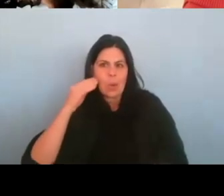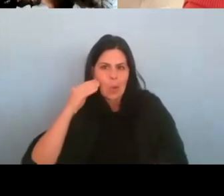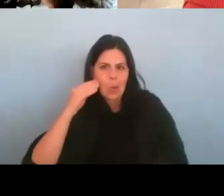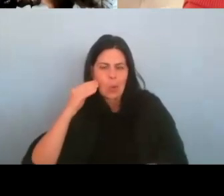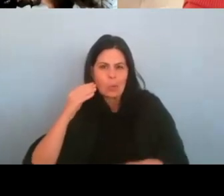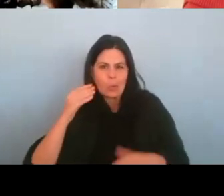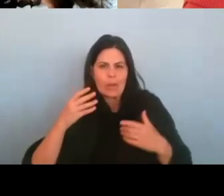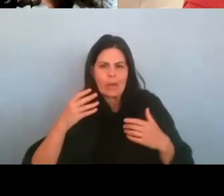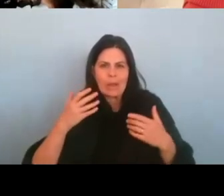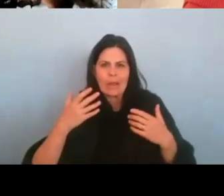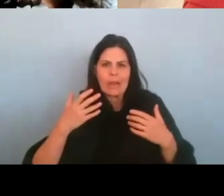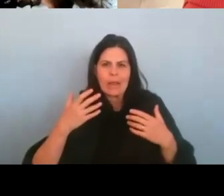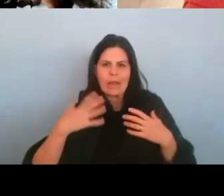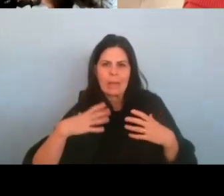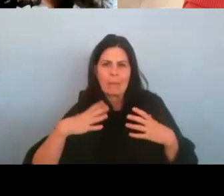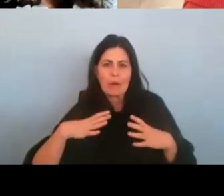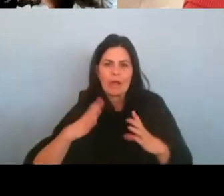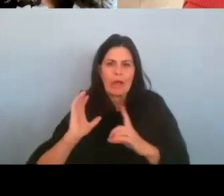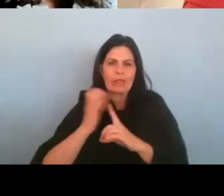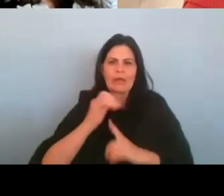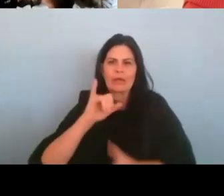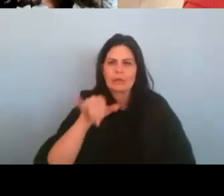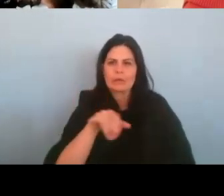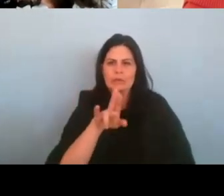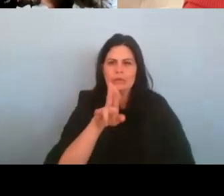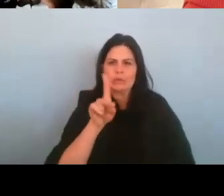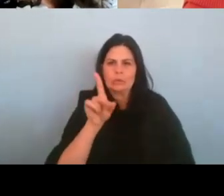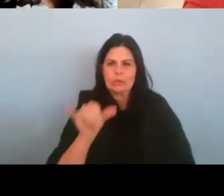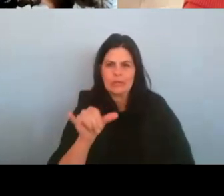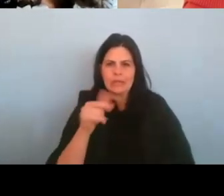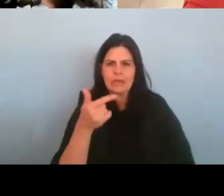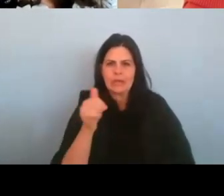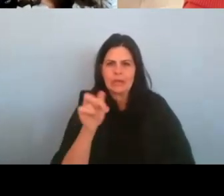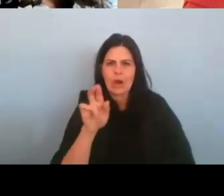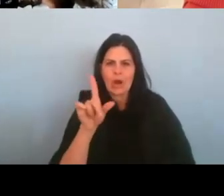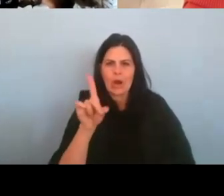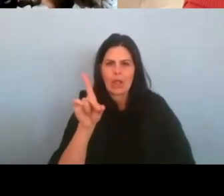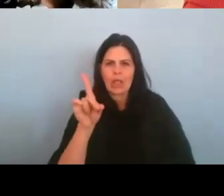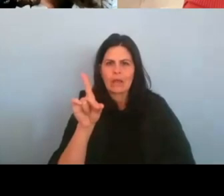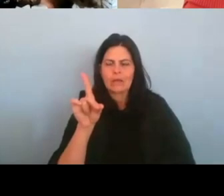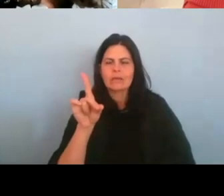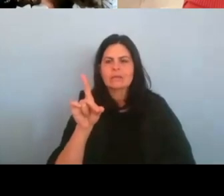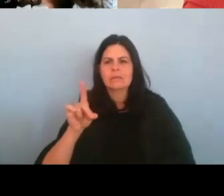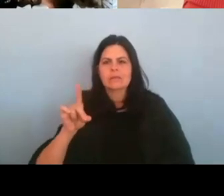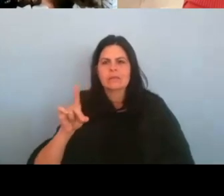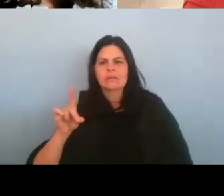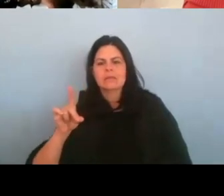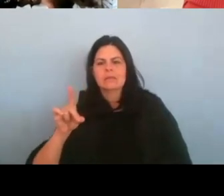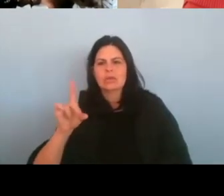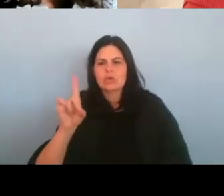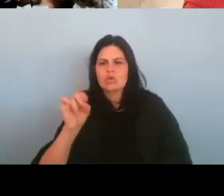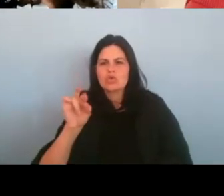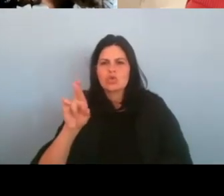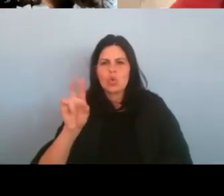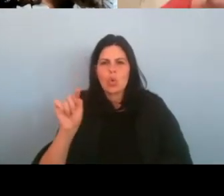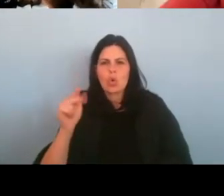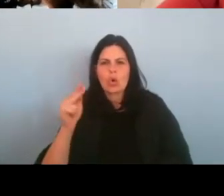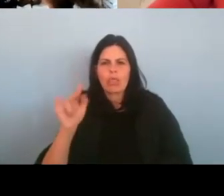Judy Garland Dorothy costume and like just acting out the whole movie around the house. Um,